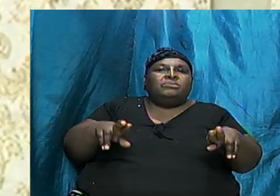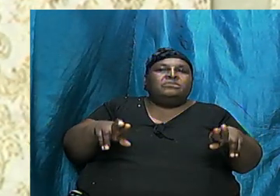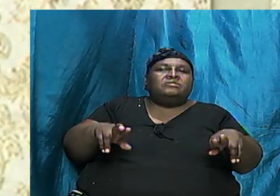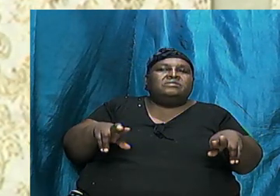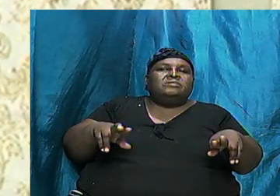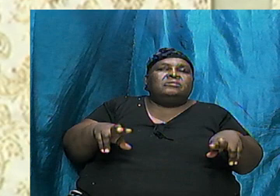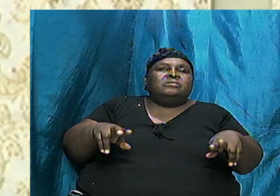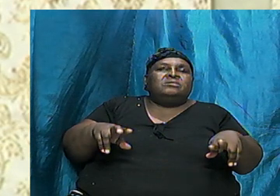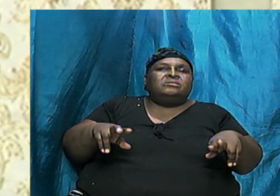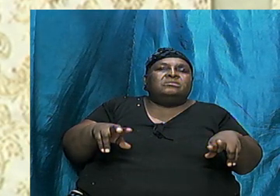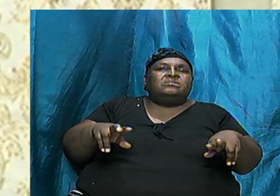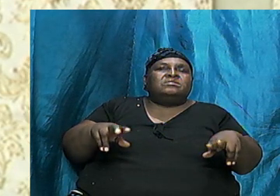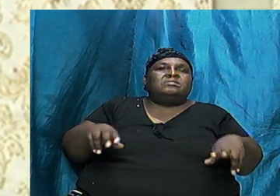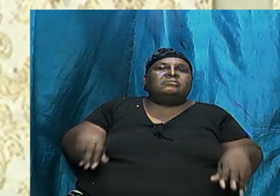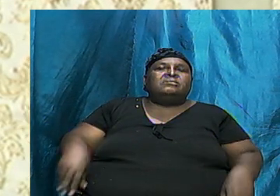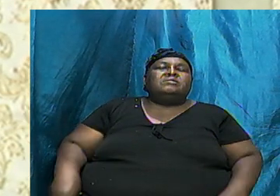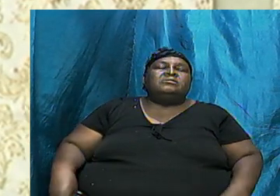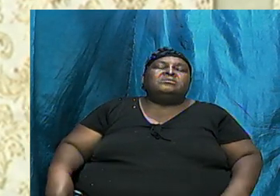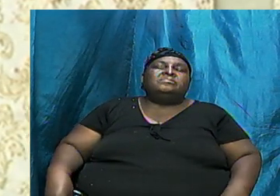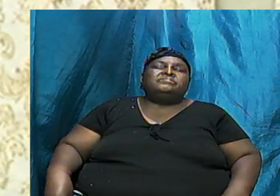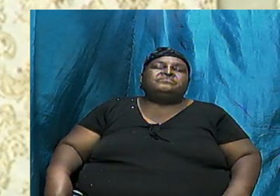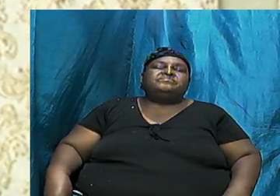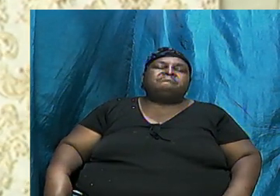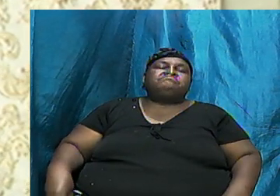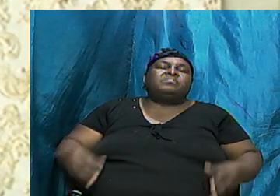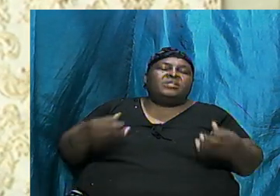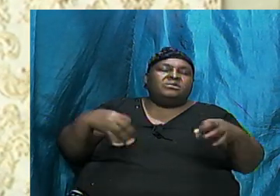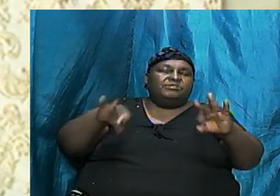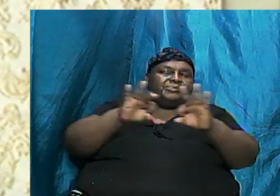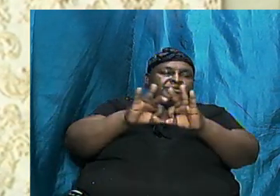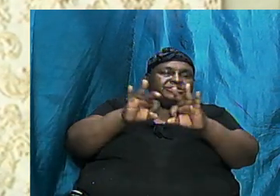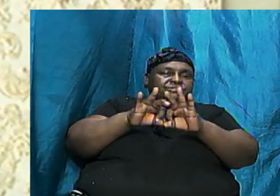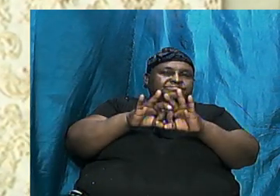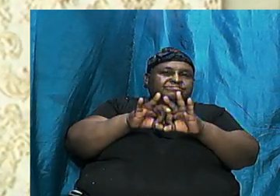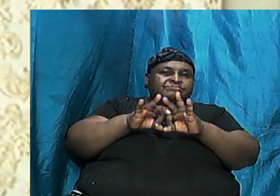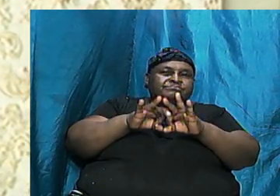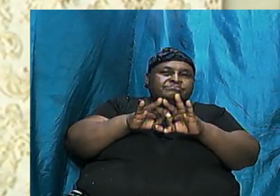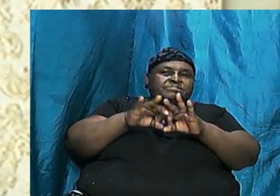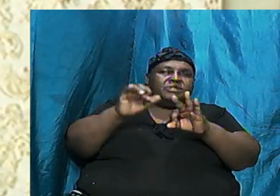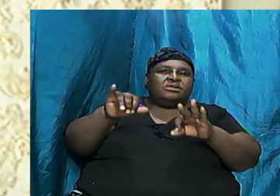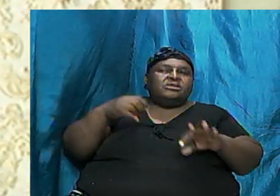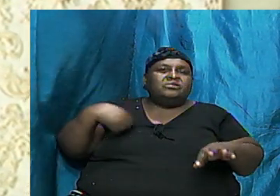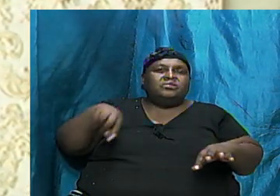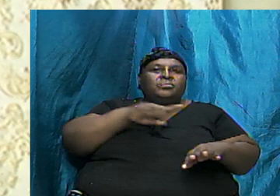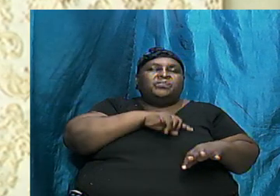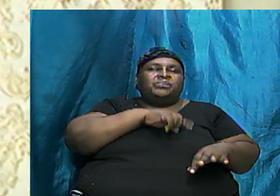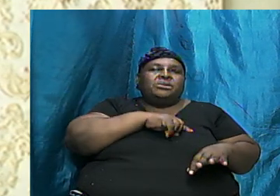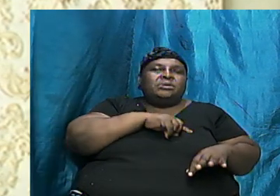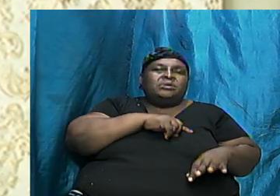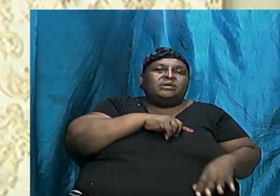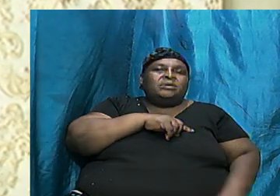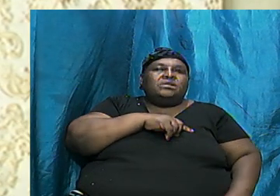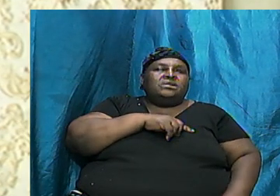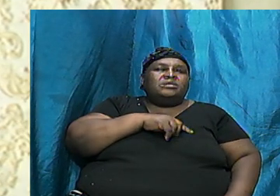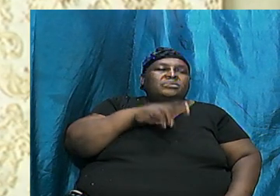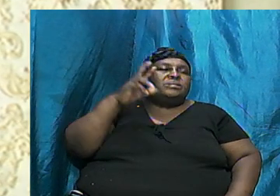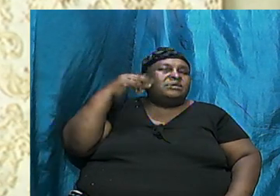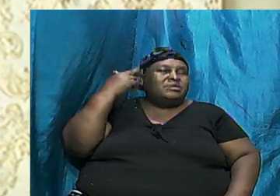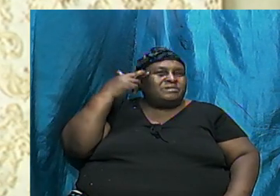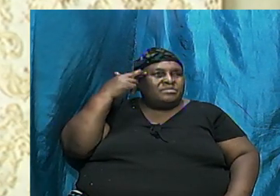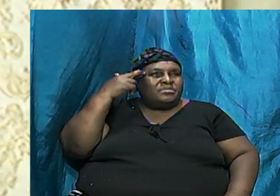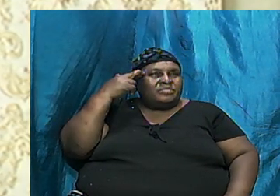what the different chapters show. So is important that we recognize that